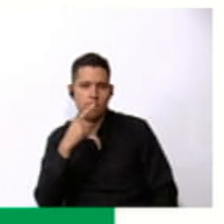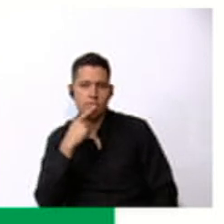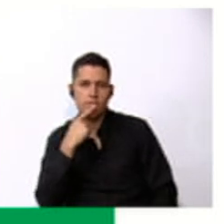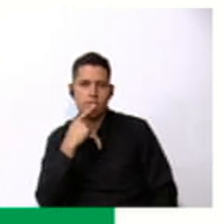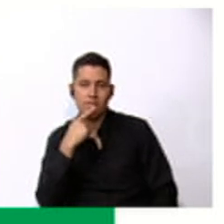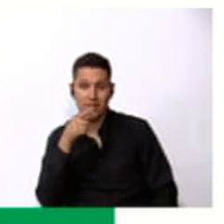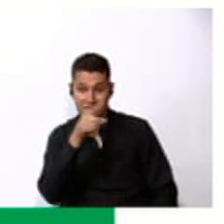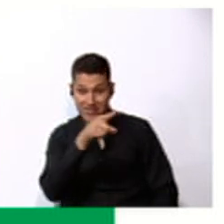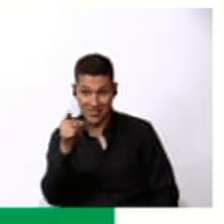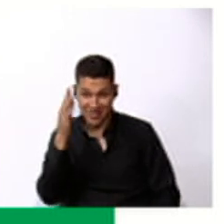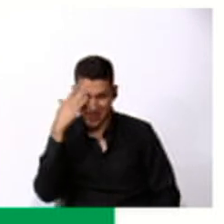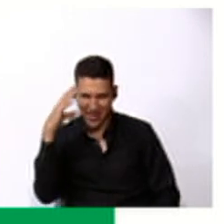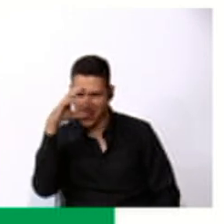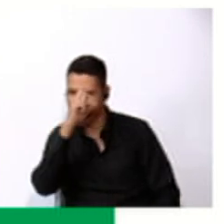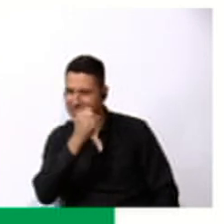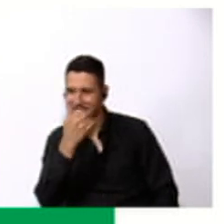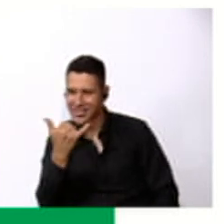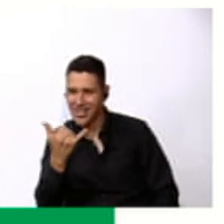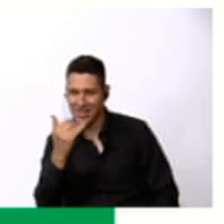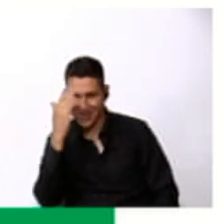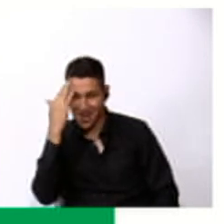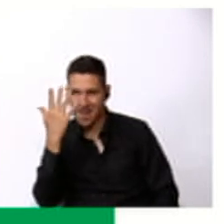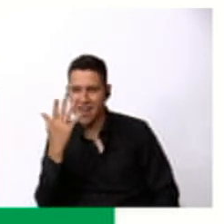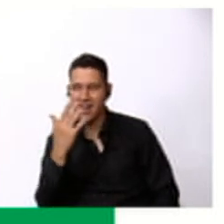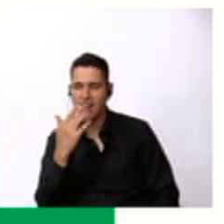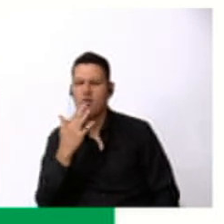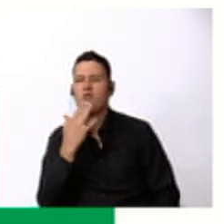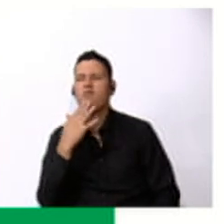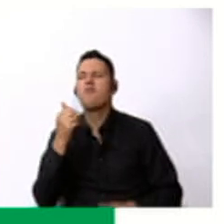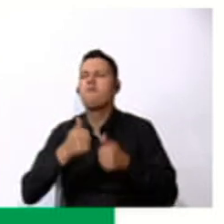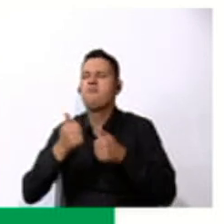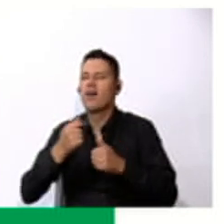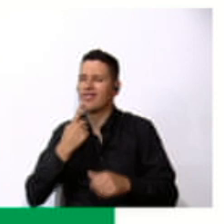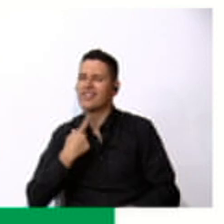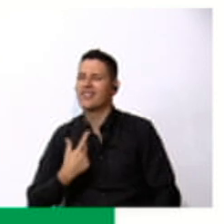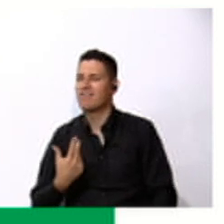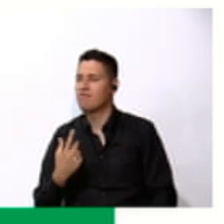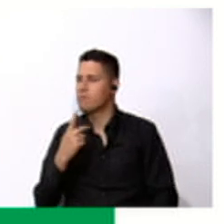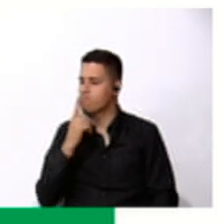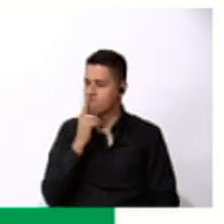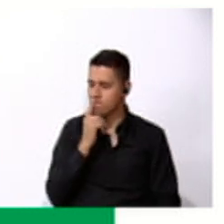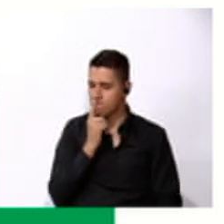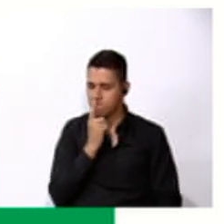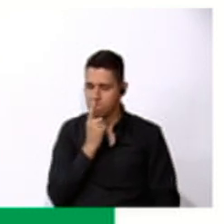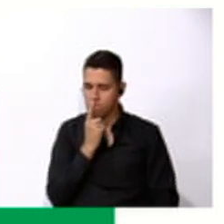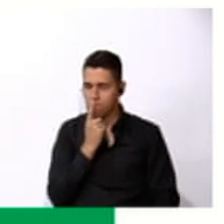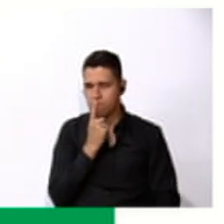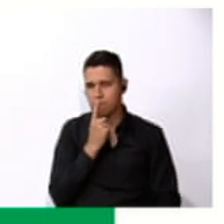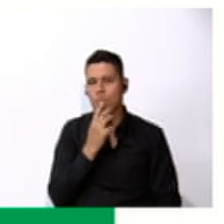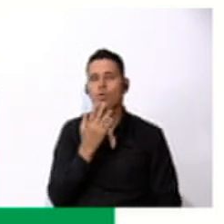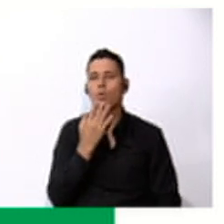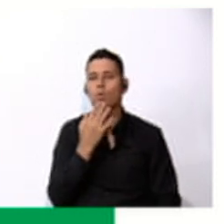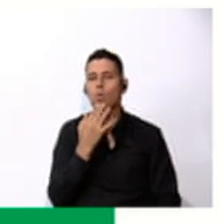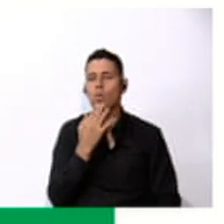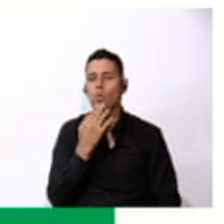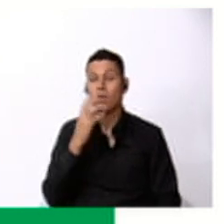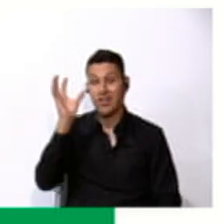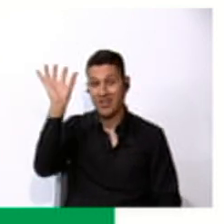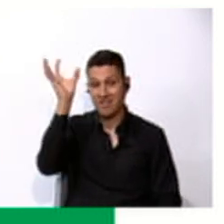casita cuál es? What color? What You tell me. Teacher, color yellow.